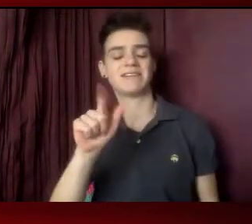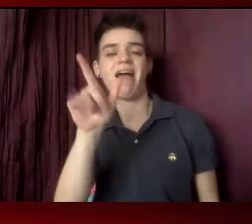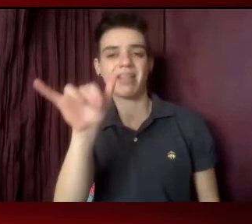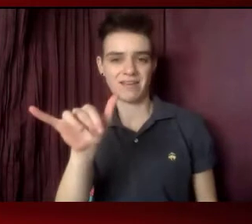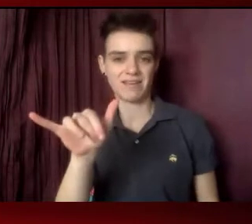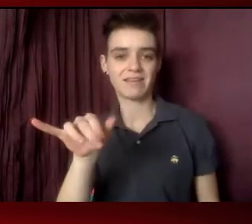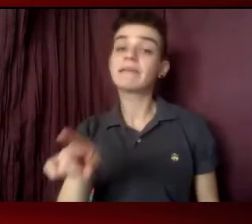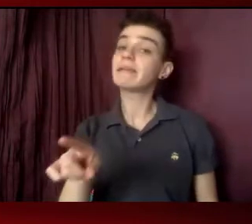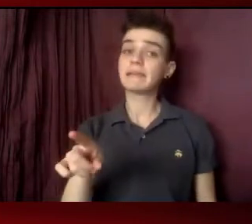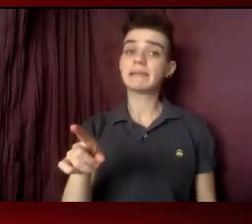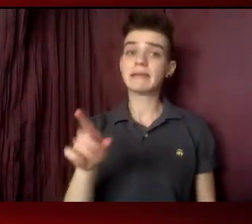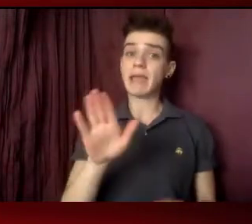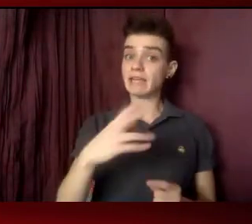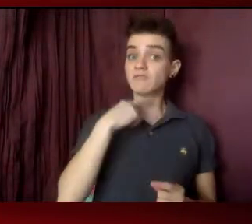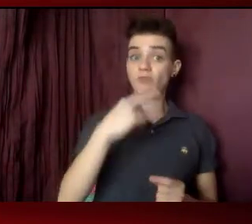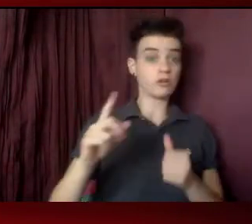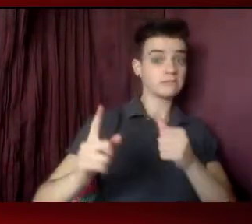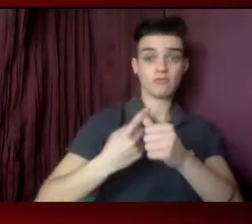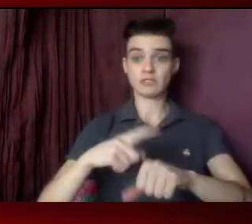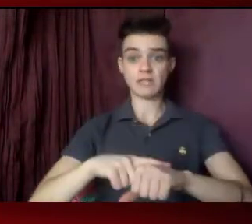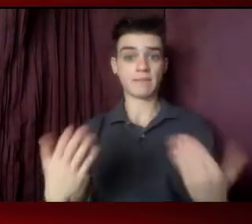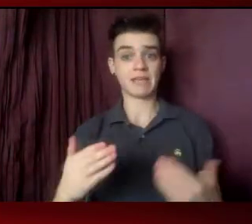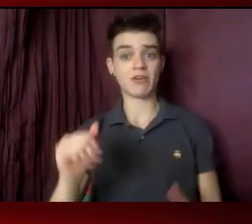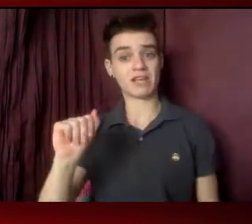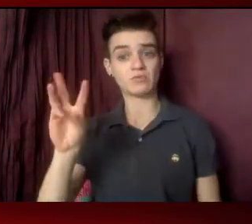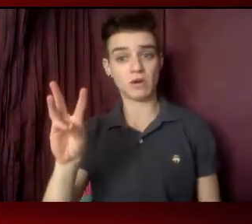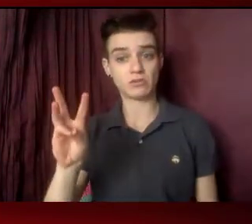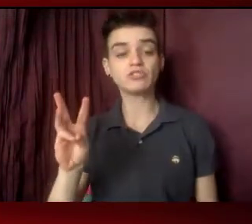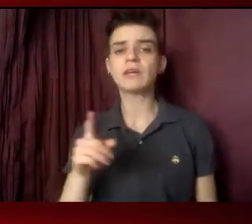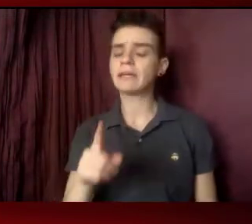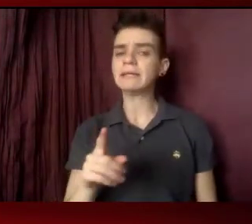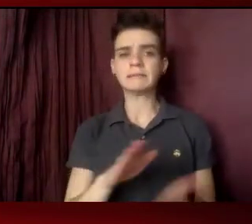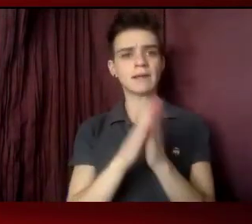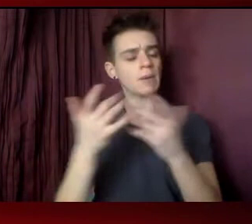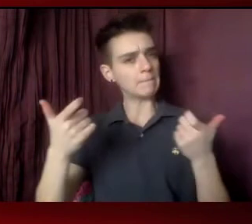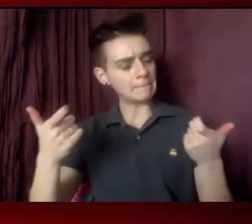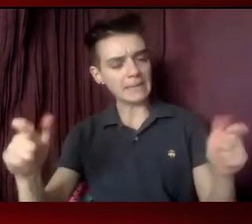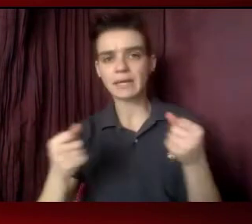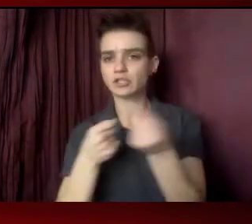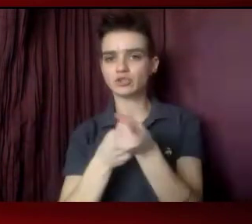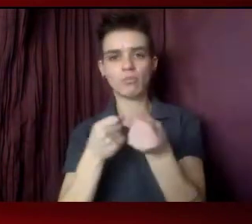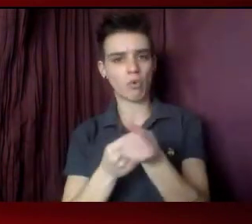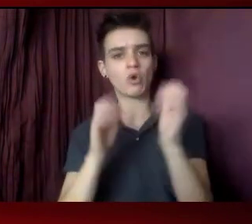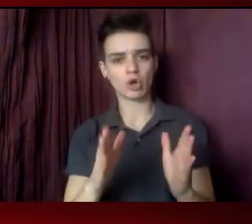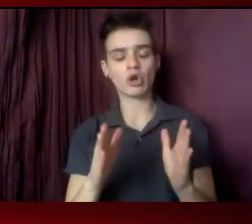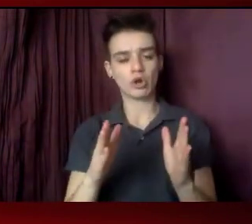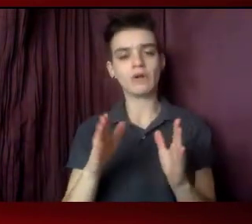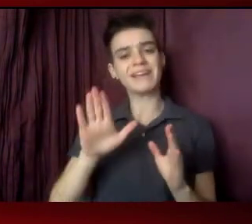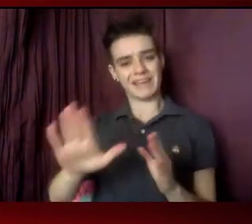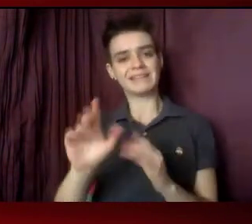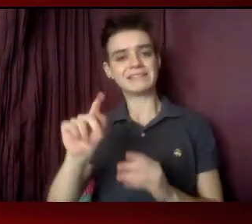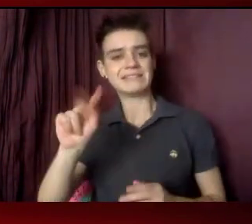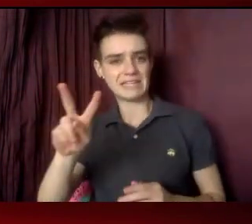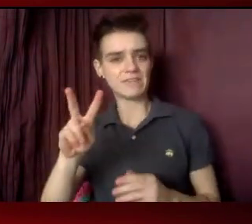bringing his voice for the first time to AIDS Watch. He's become a huge supporter of AIDS United on his television television show